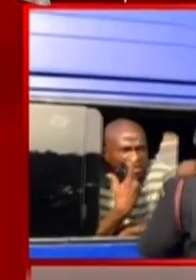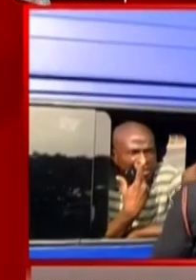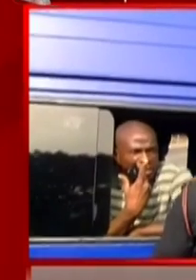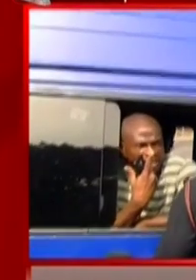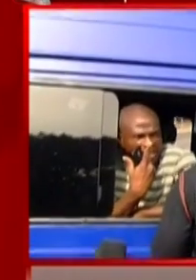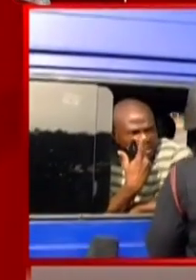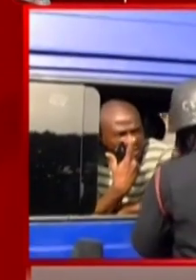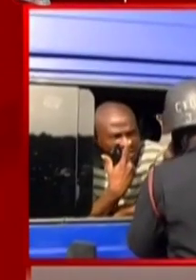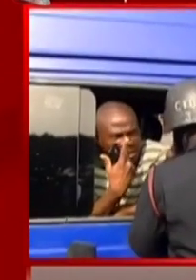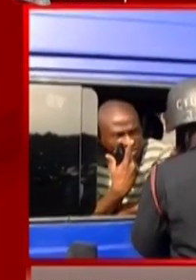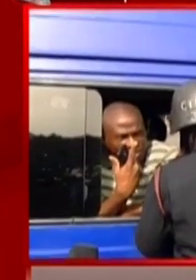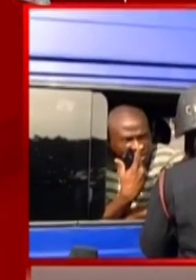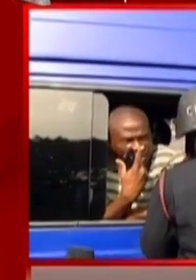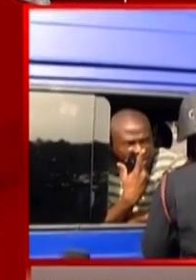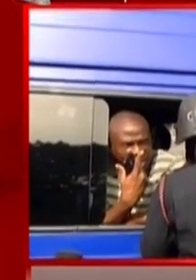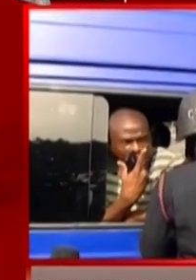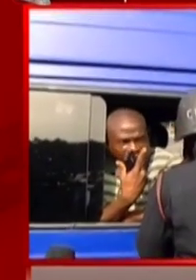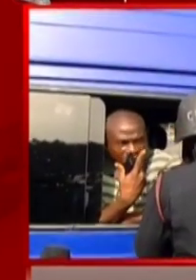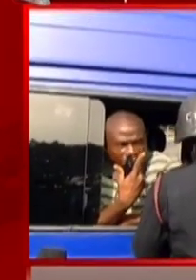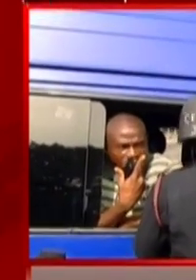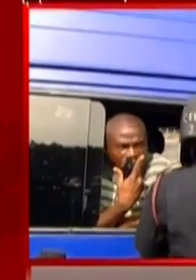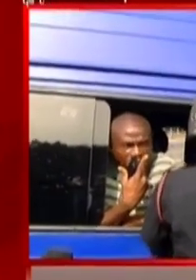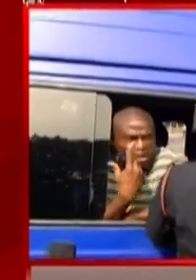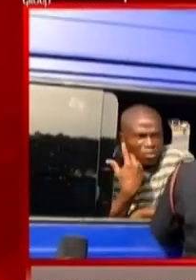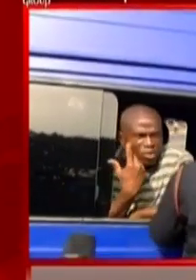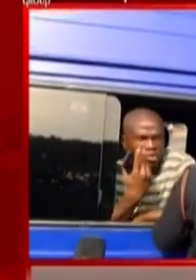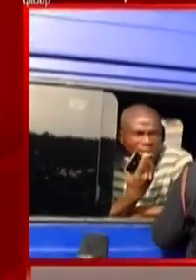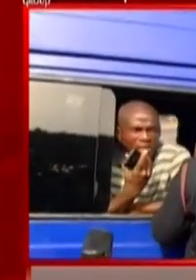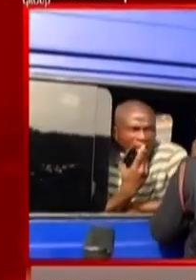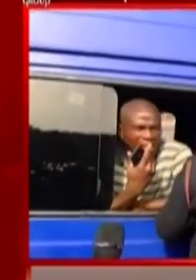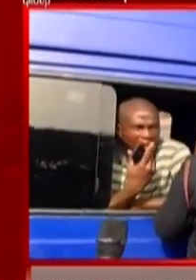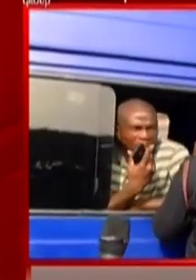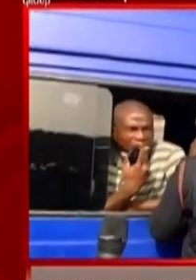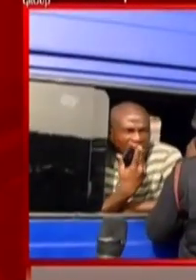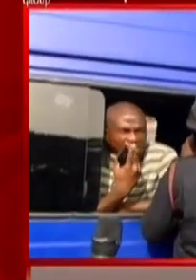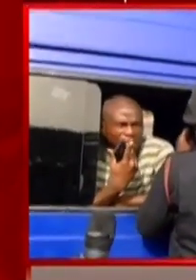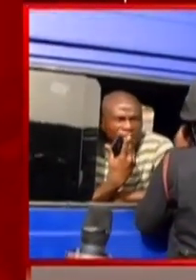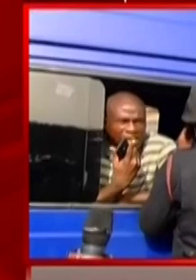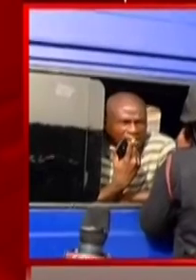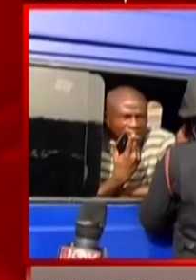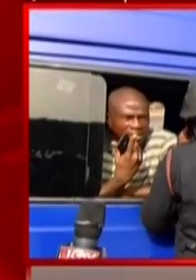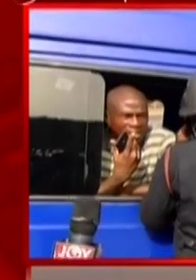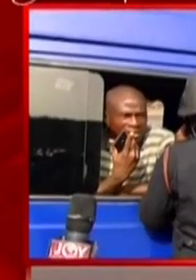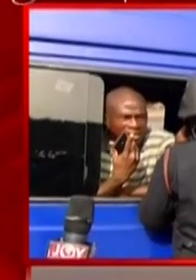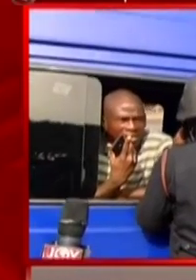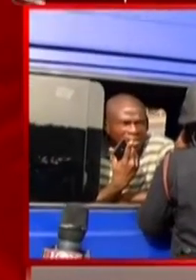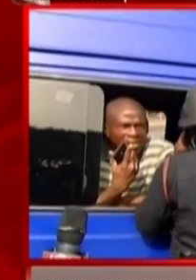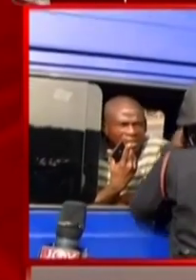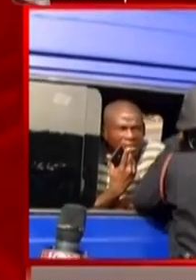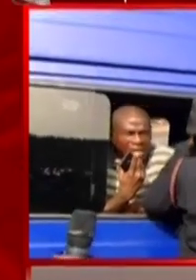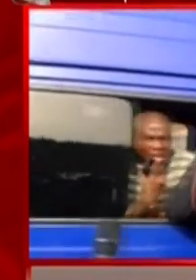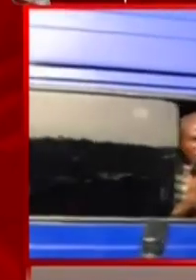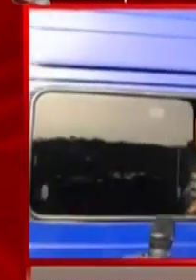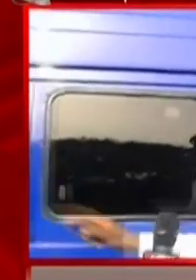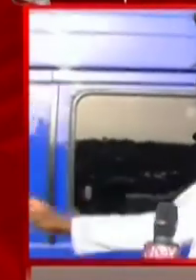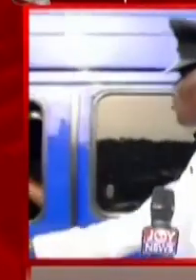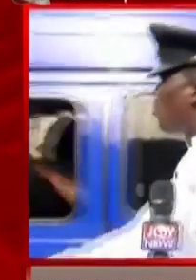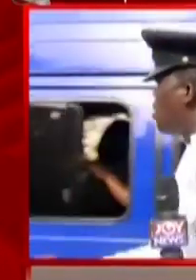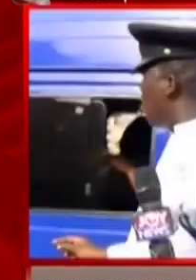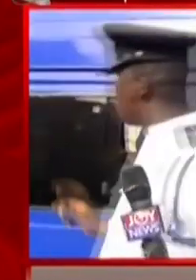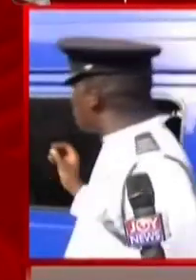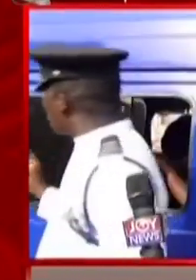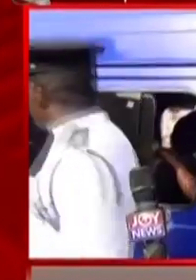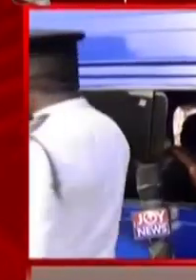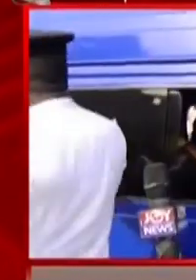The security agencies have over the past four days been implementing the restrictions imposed by government with some areas recording incidents.